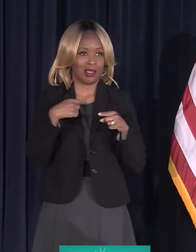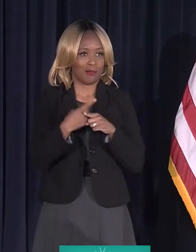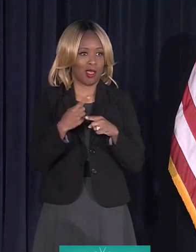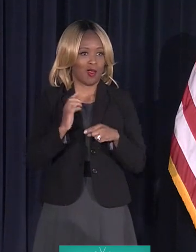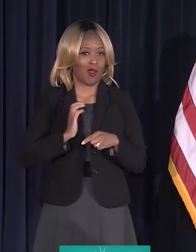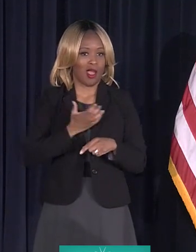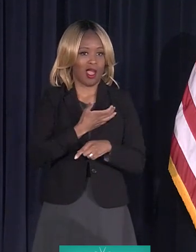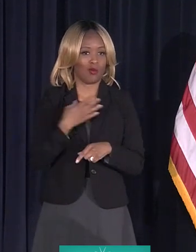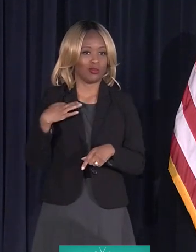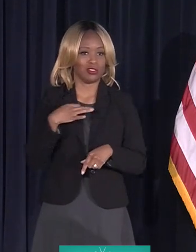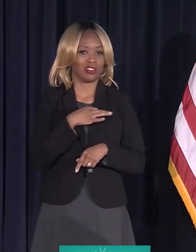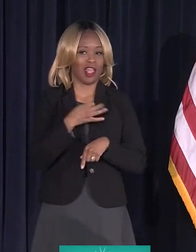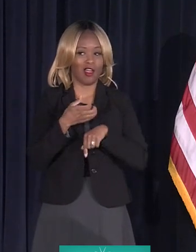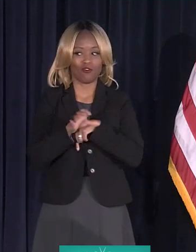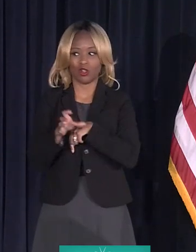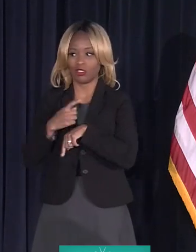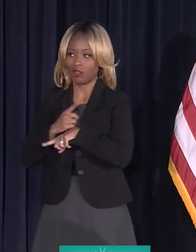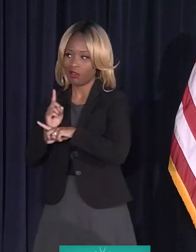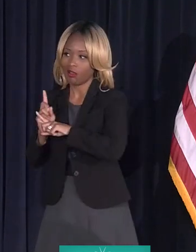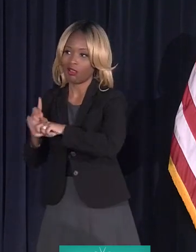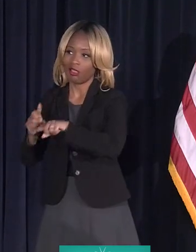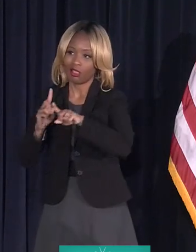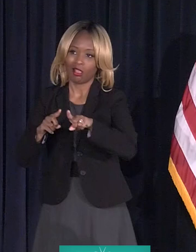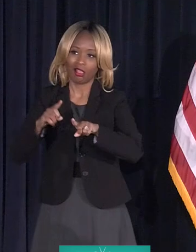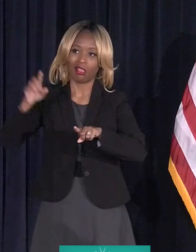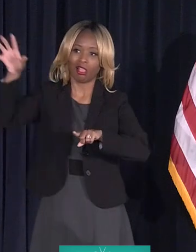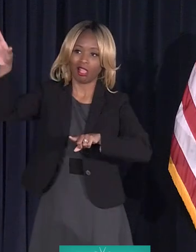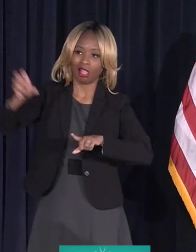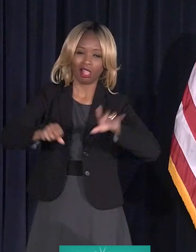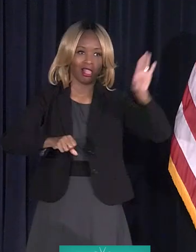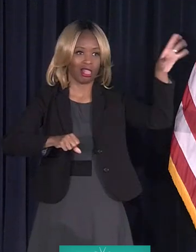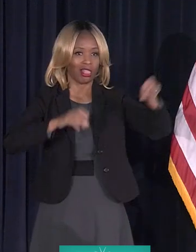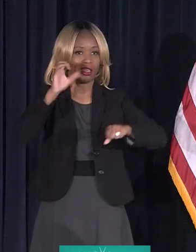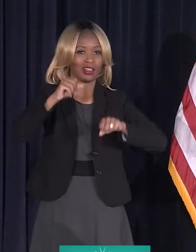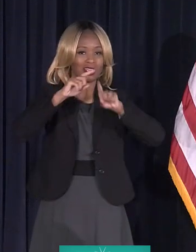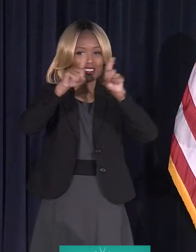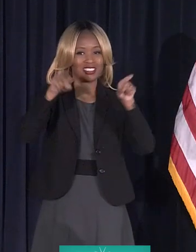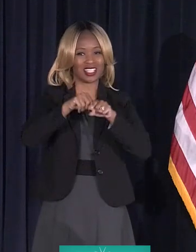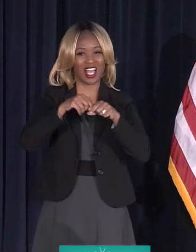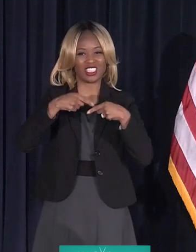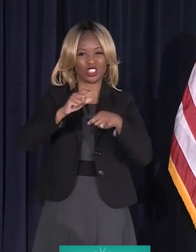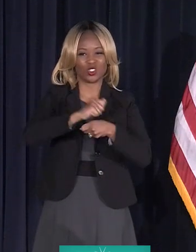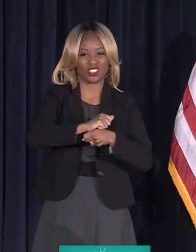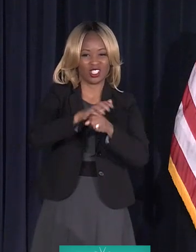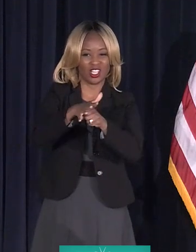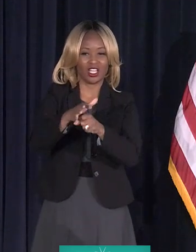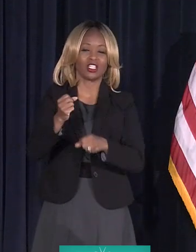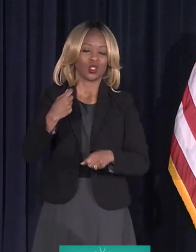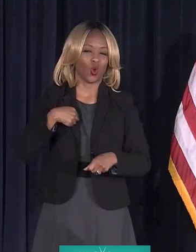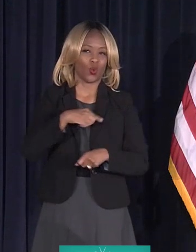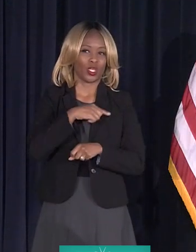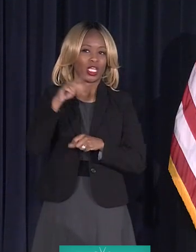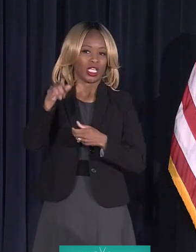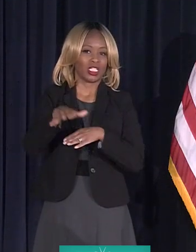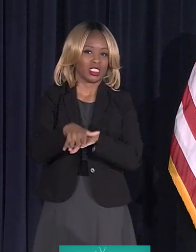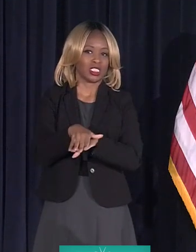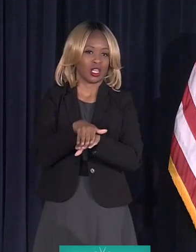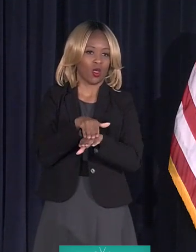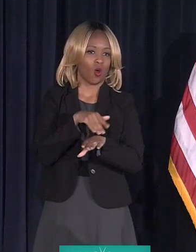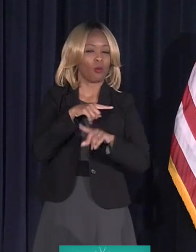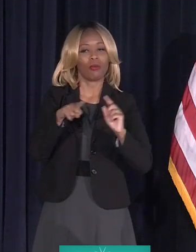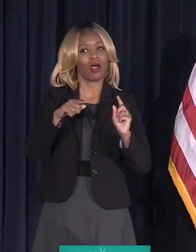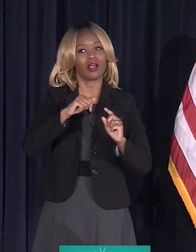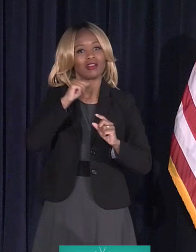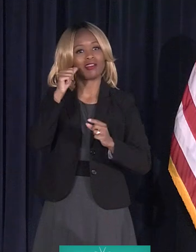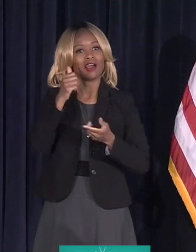staff go out and handle all these signs in the middle of COVID. So as Lawrence said, we've slowed down a little bit. But that doesn't stop us from